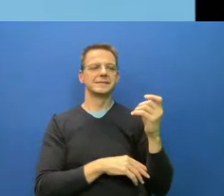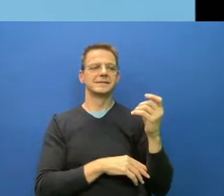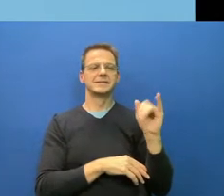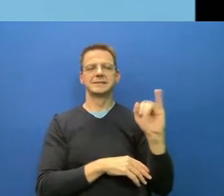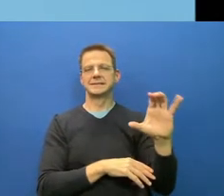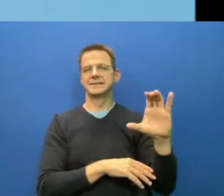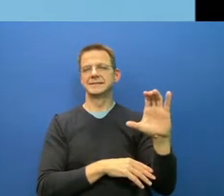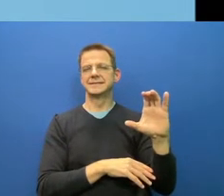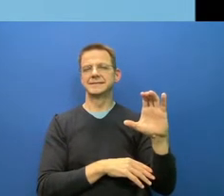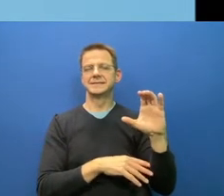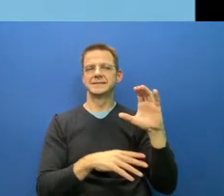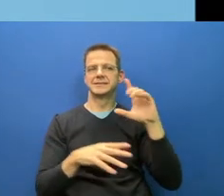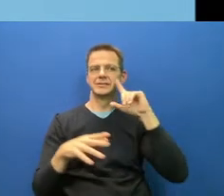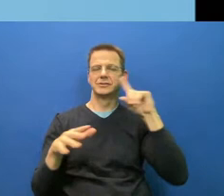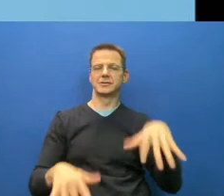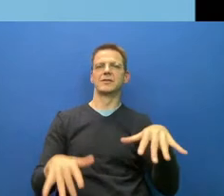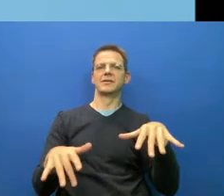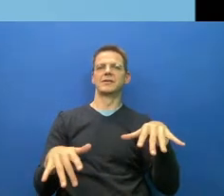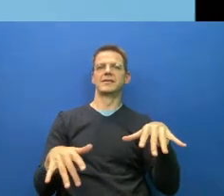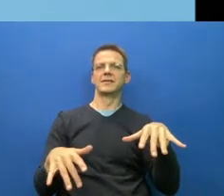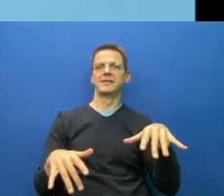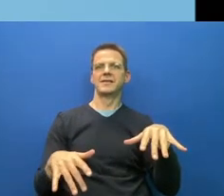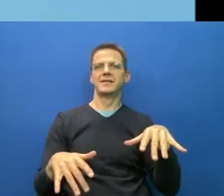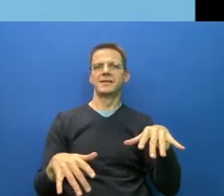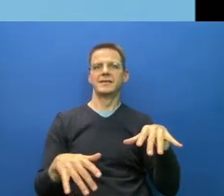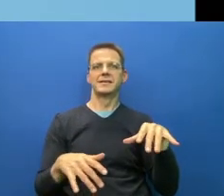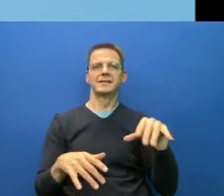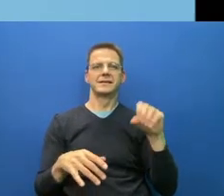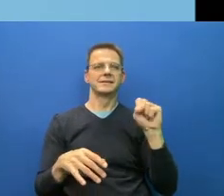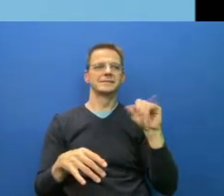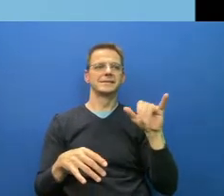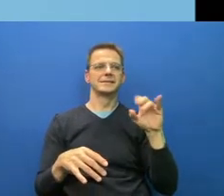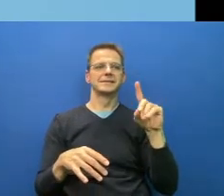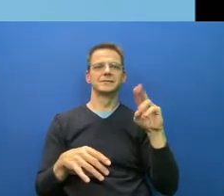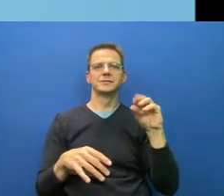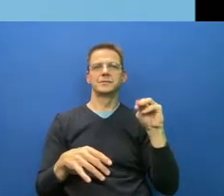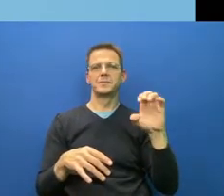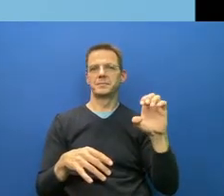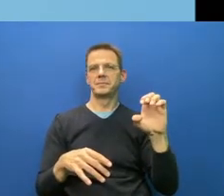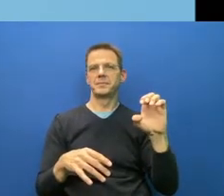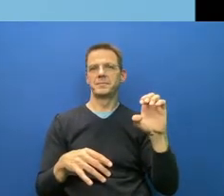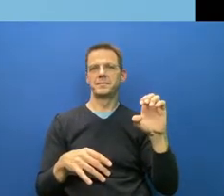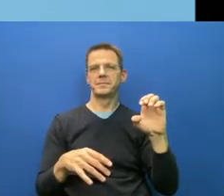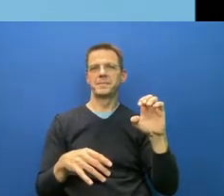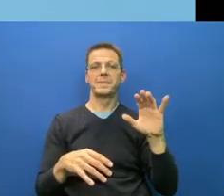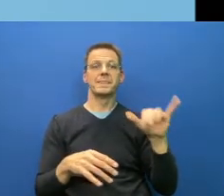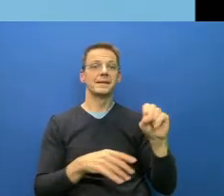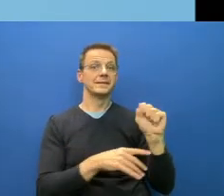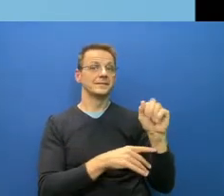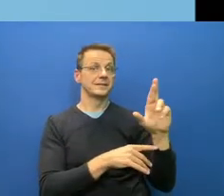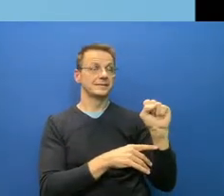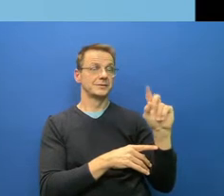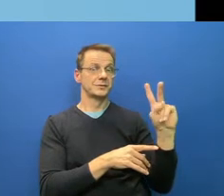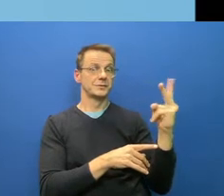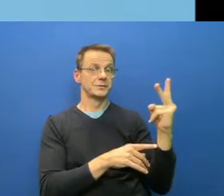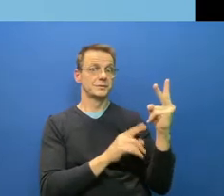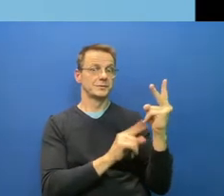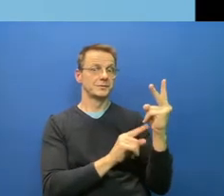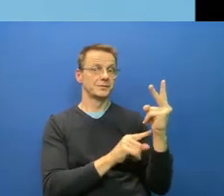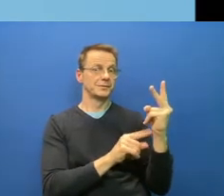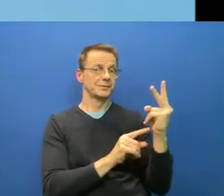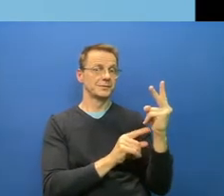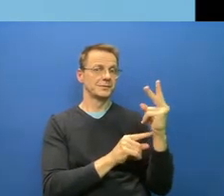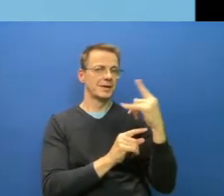particles of SARS-2 can resemble a neurotoxin. And that explains, it could explain why people get brain fog, persistent memory problems,